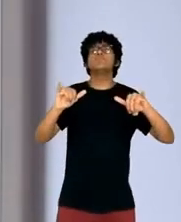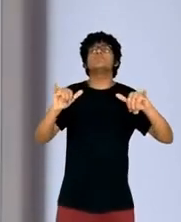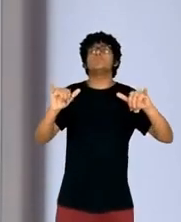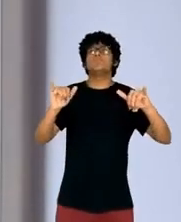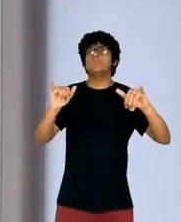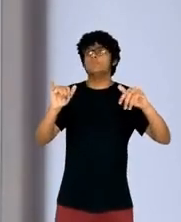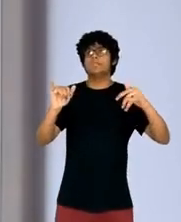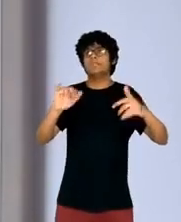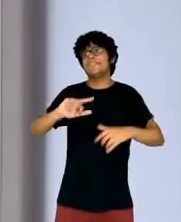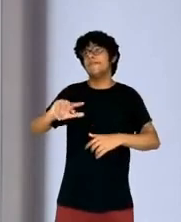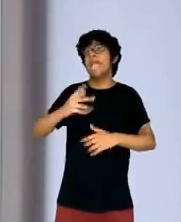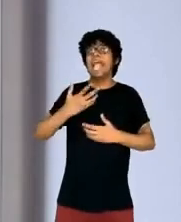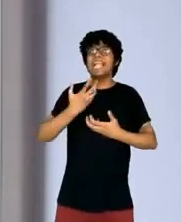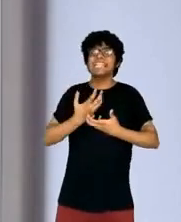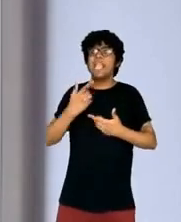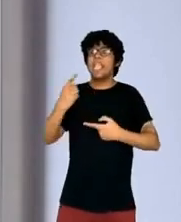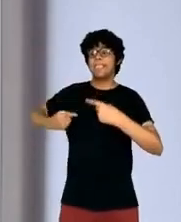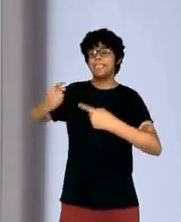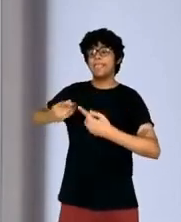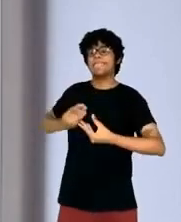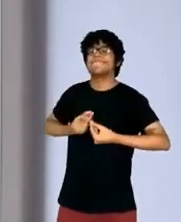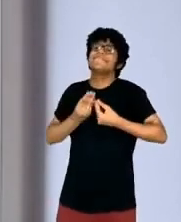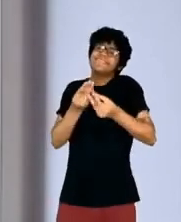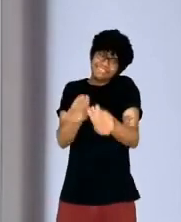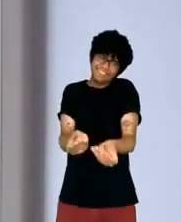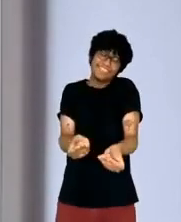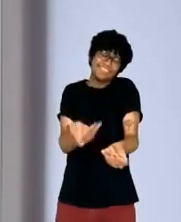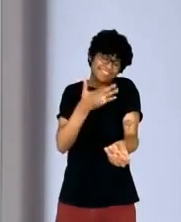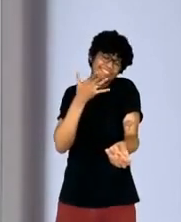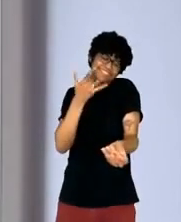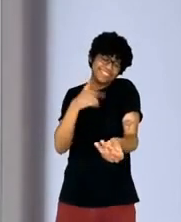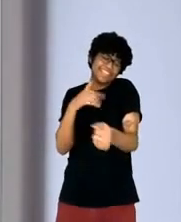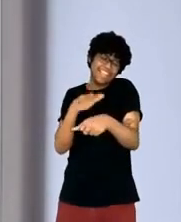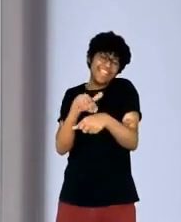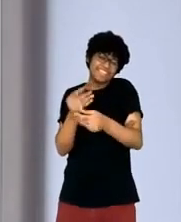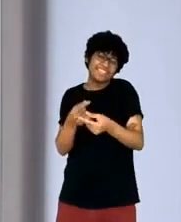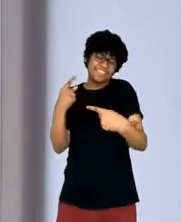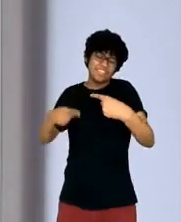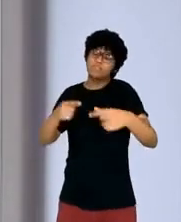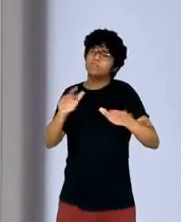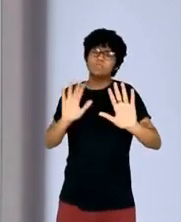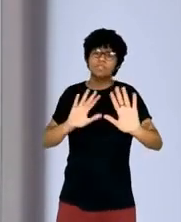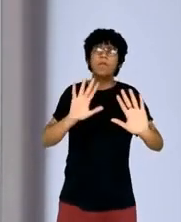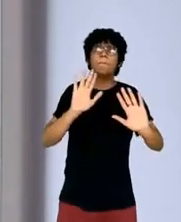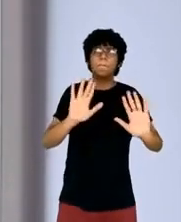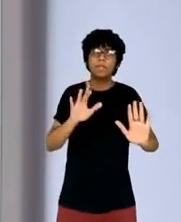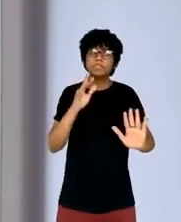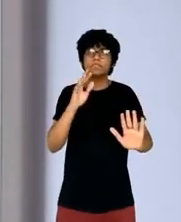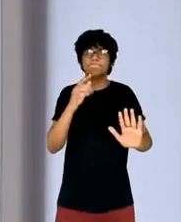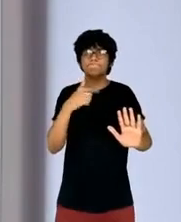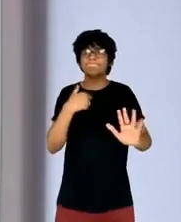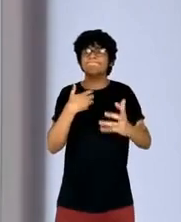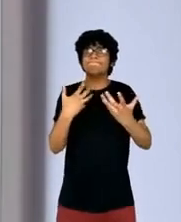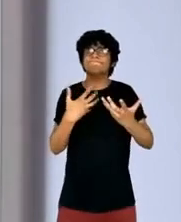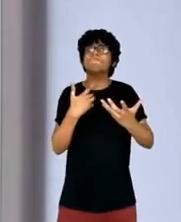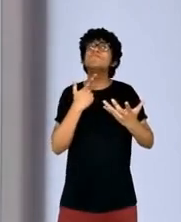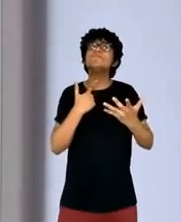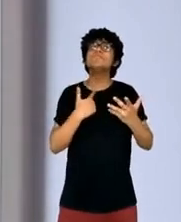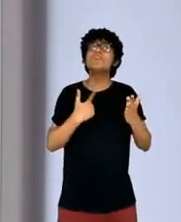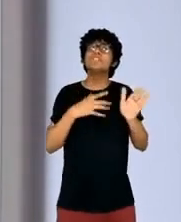as I've said, I hope that the tools that Google builds can help you be very effective in that private period of investigation.